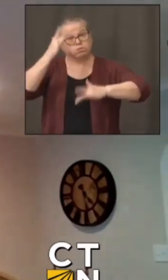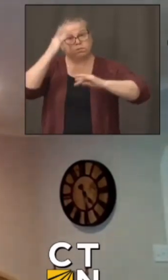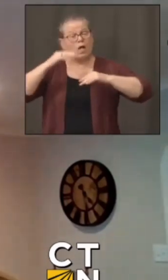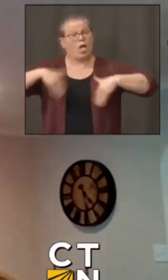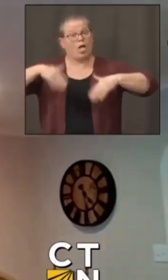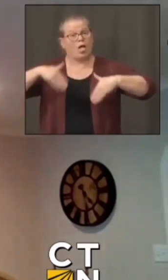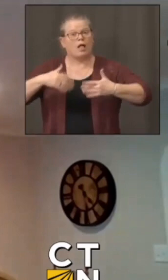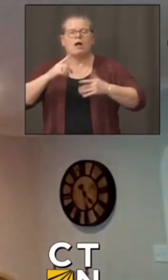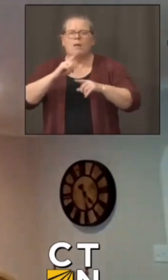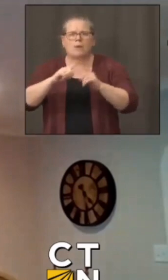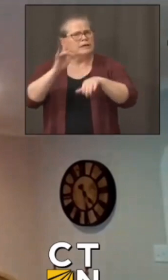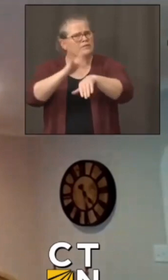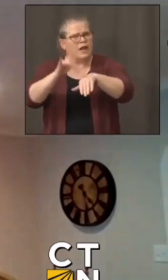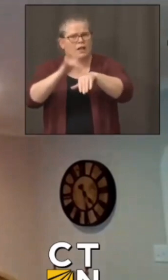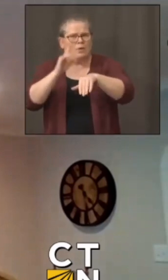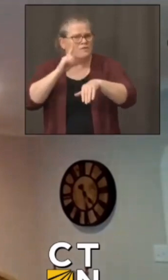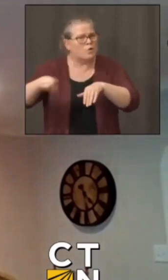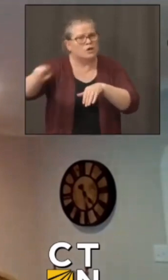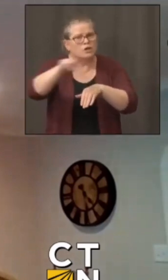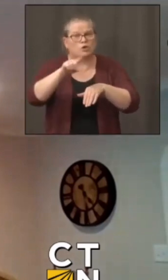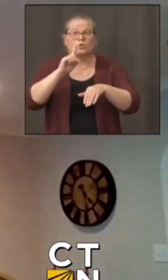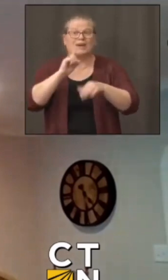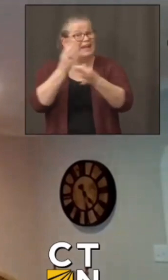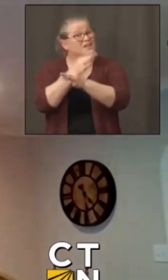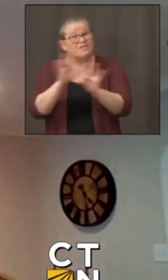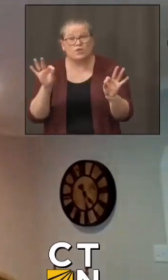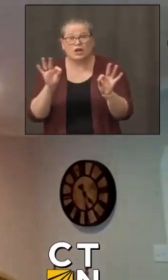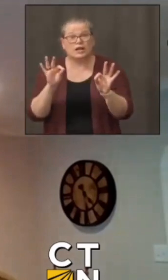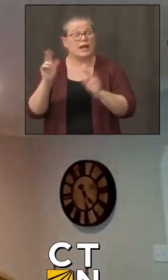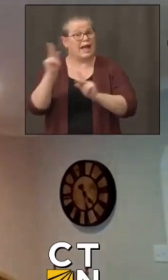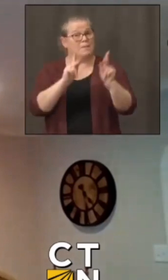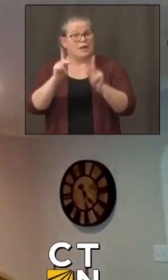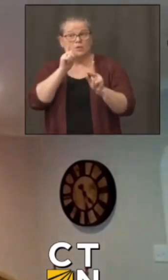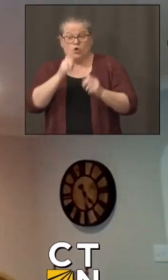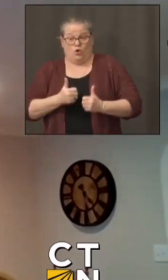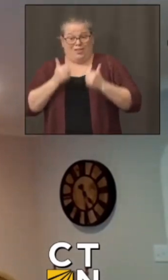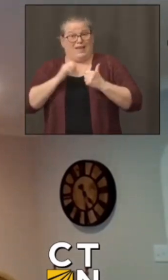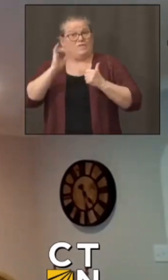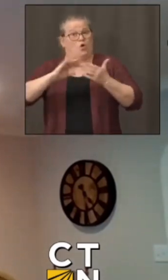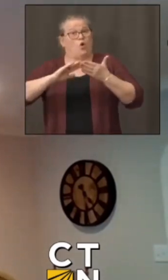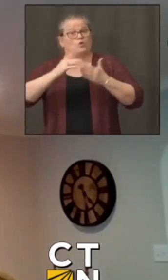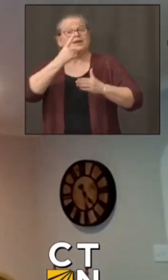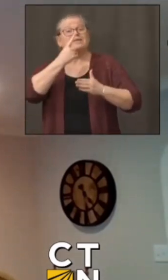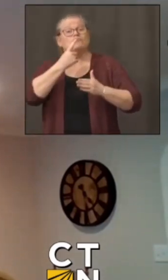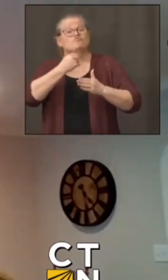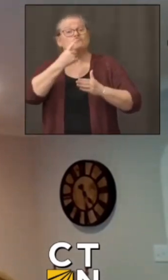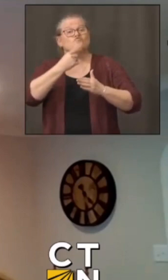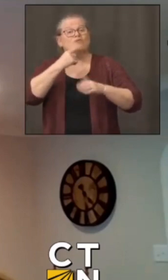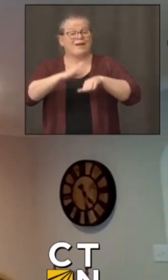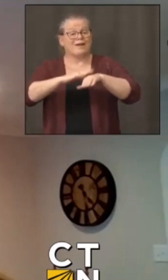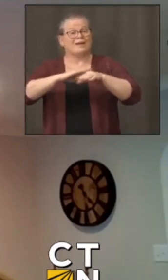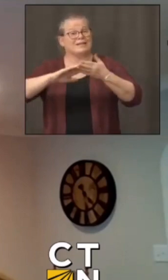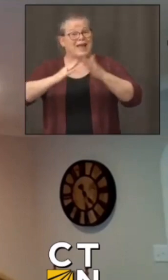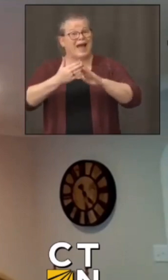people that live in these communities especially if they think they are at high risk of exposure to get tested